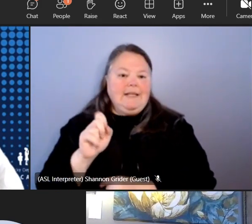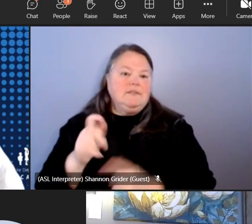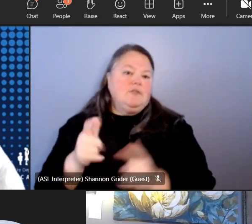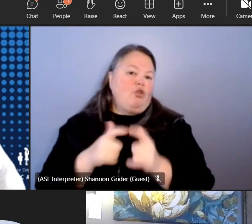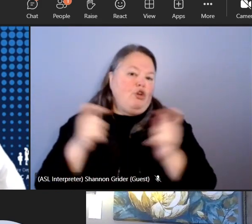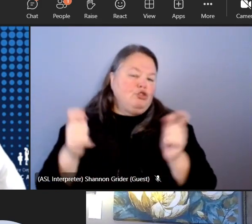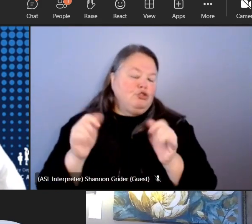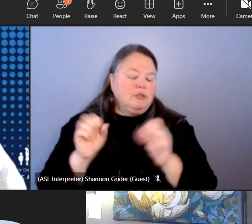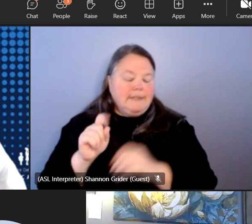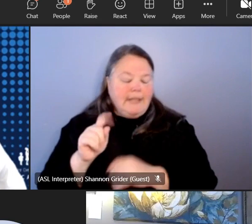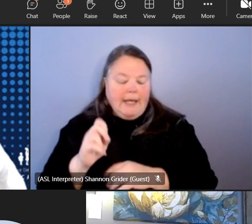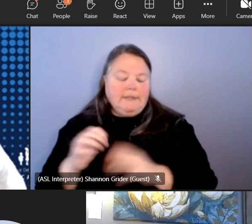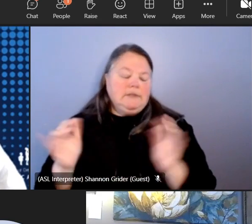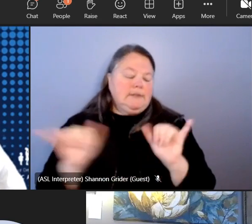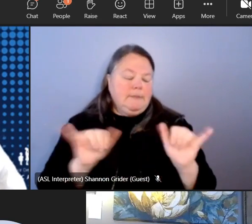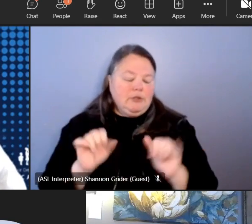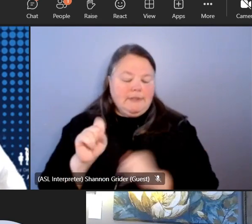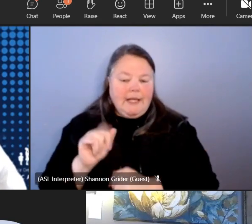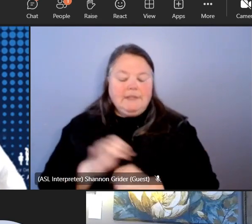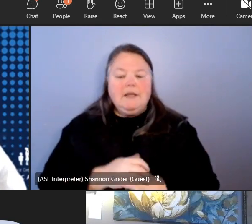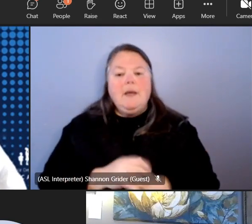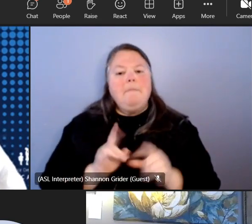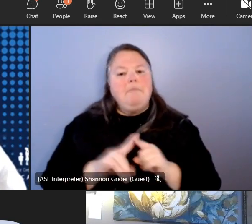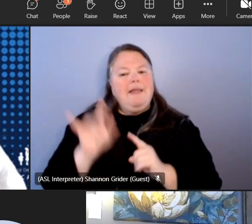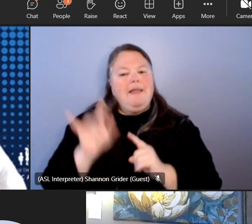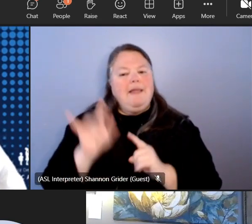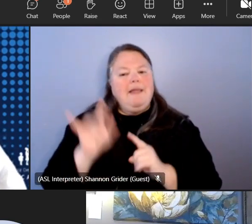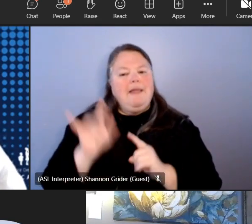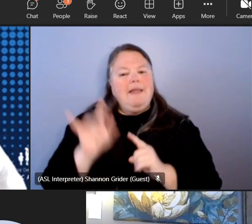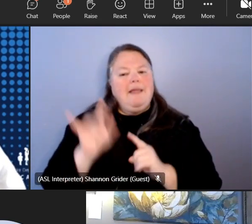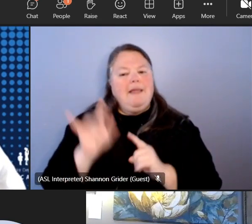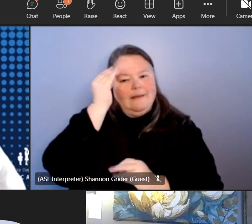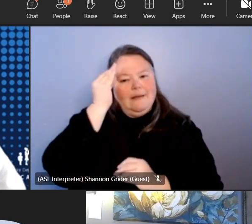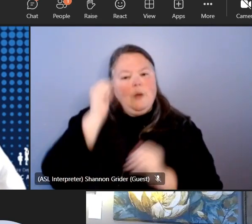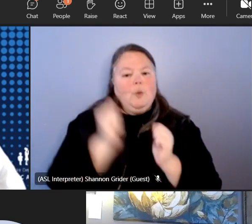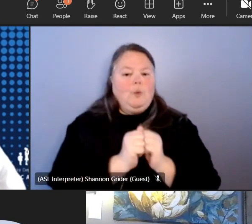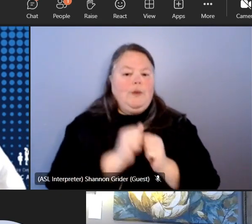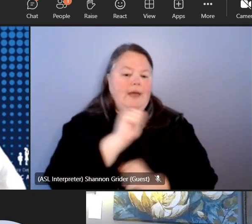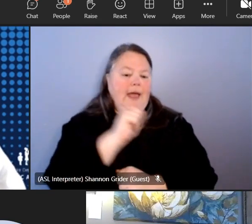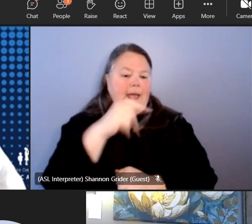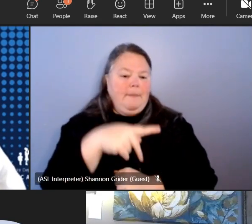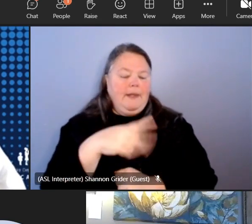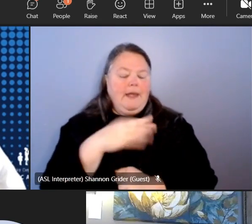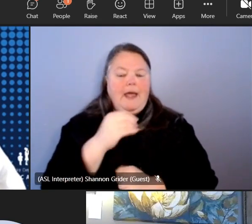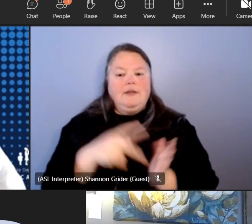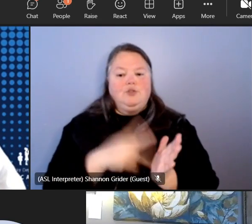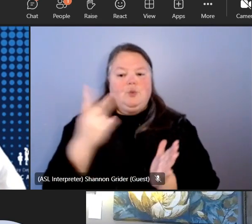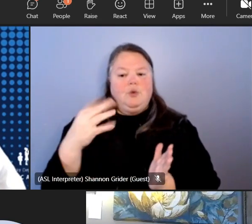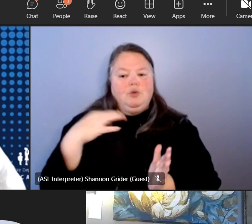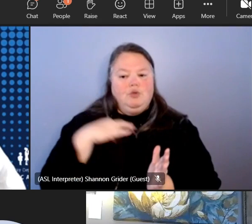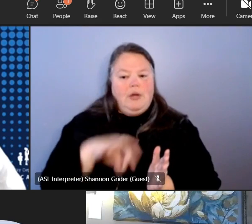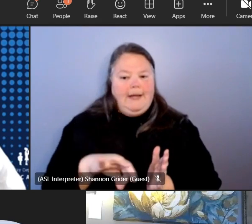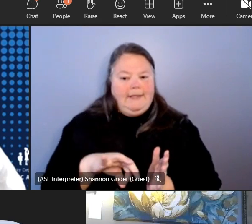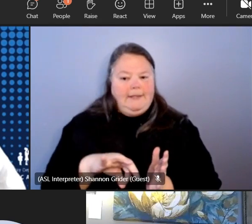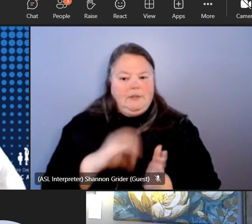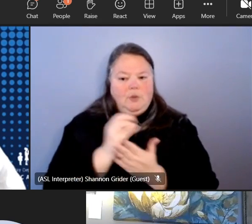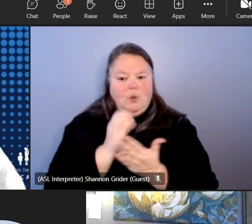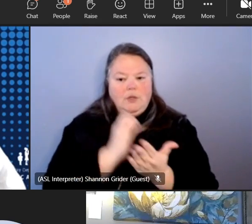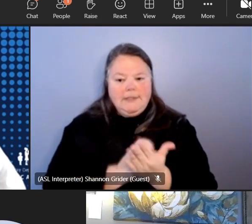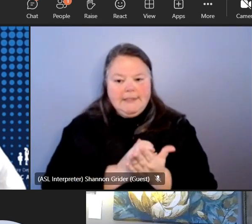i think that linking um the idea with ap and dual credit courses to um